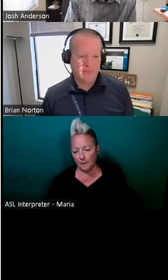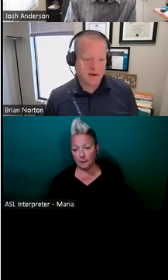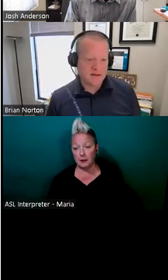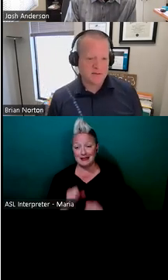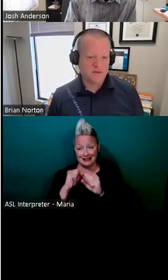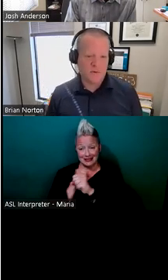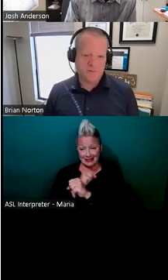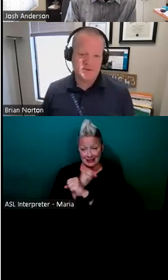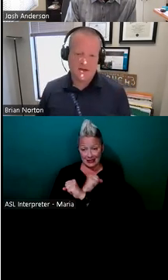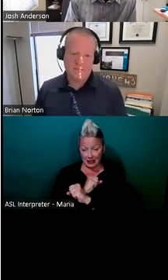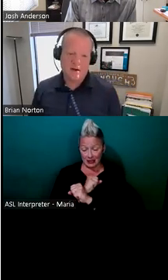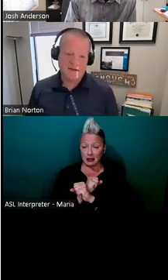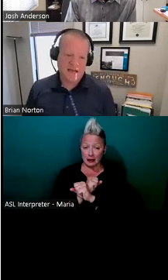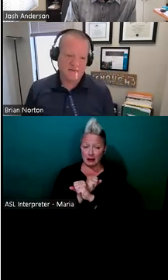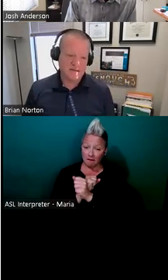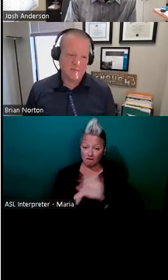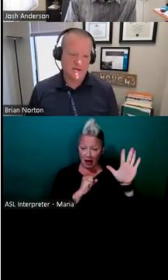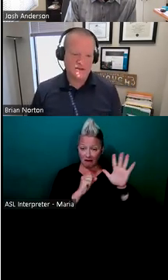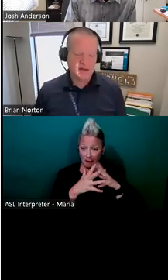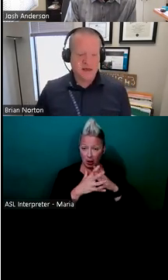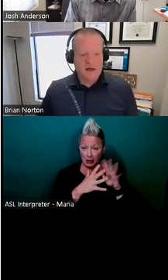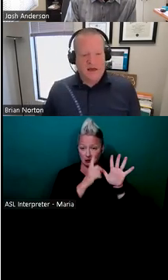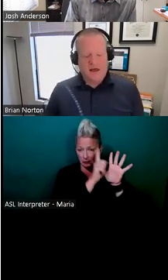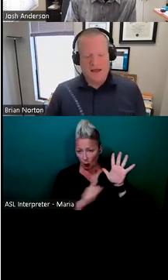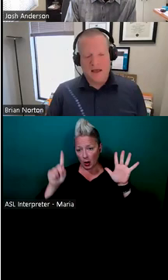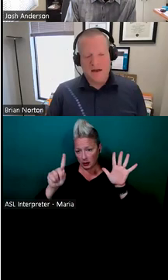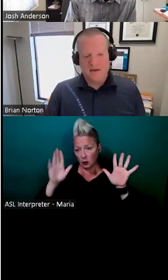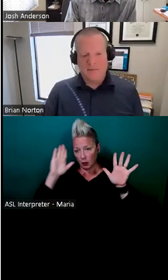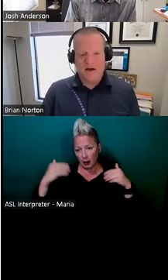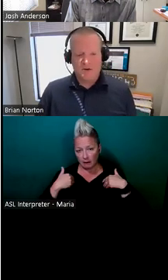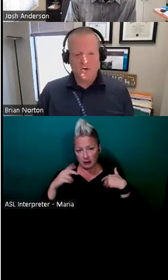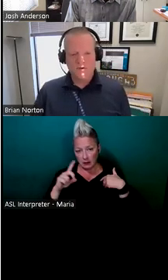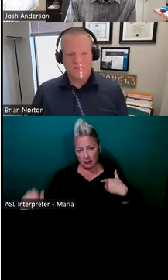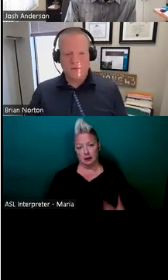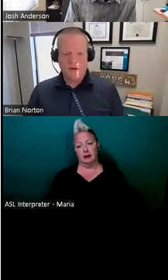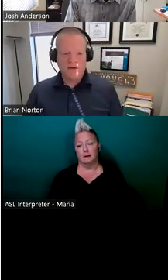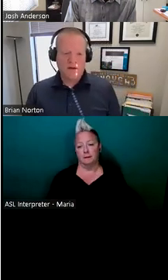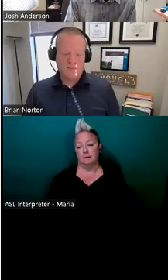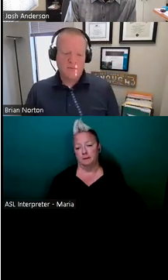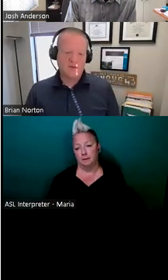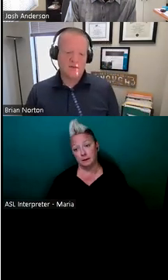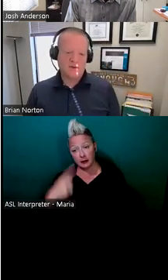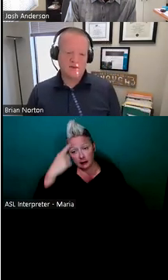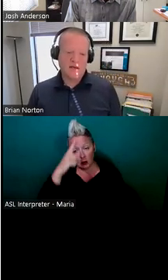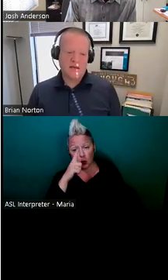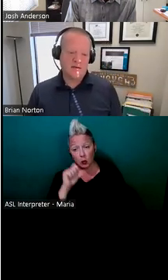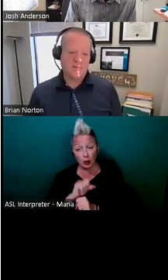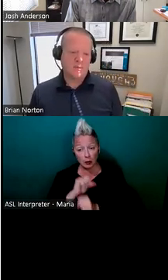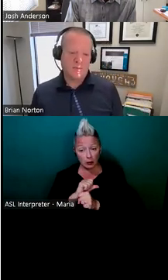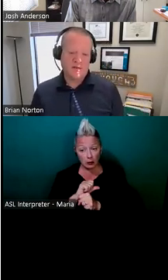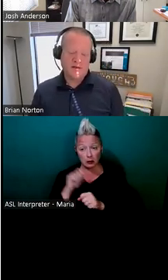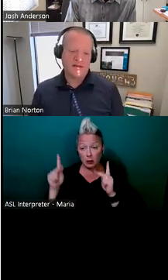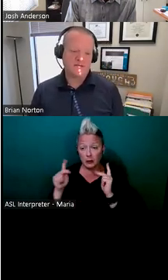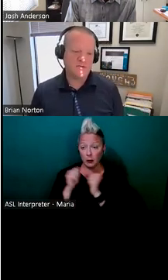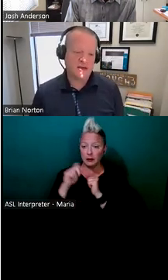five Americans, about 20% of Americans have disabilities. And again, if you think about who's employed, uh, people with disabilities and their